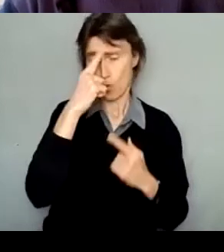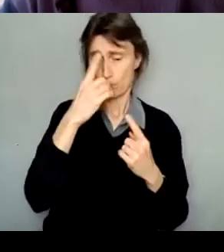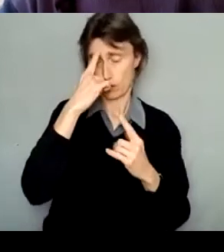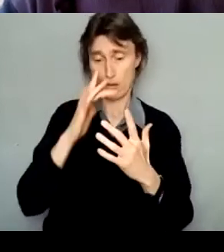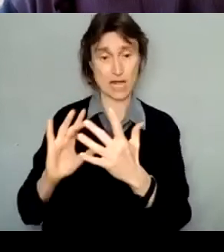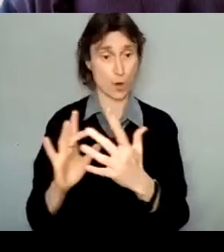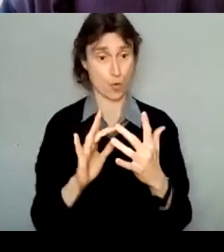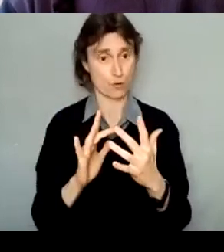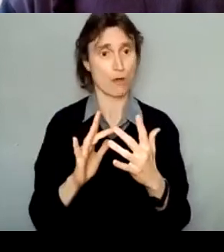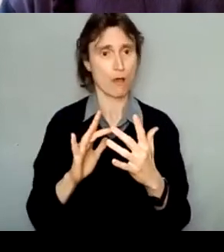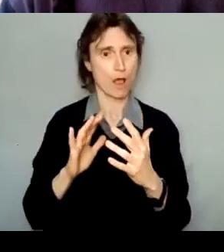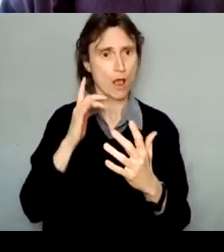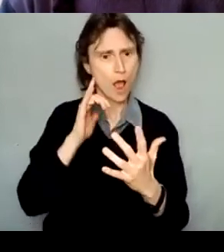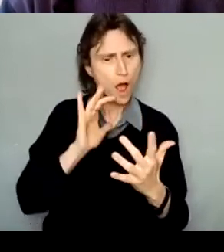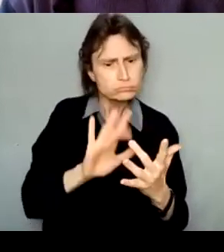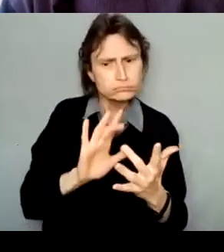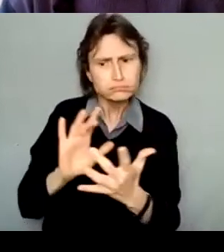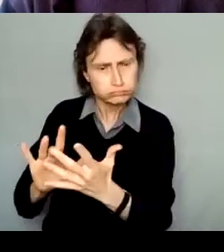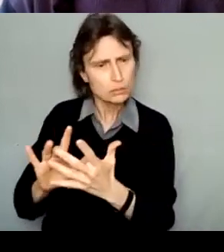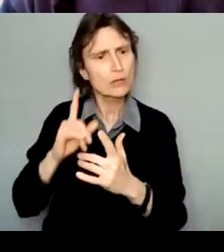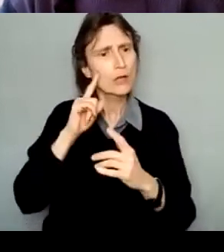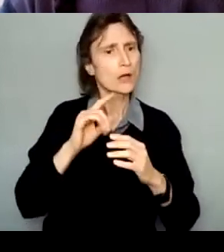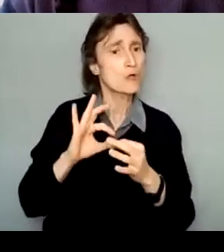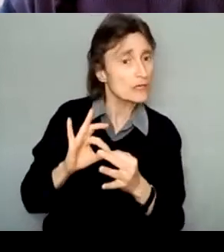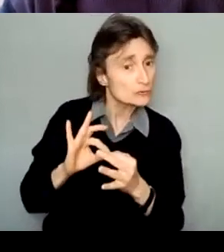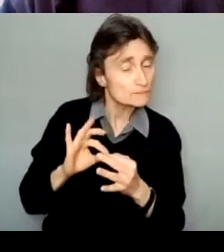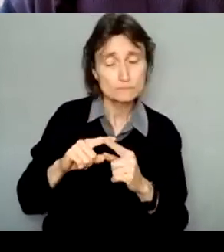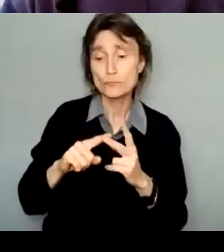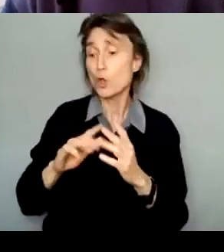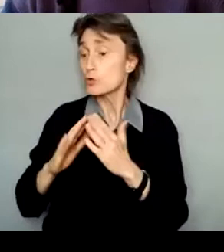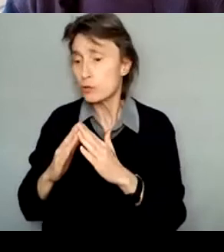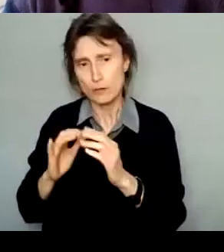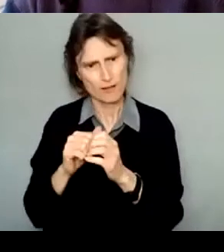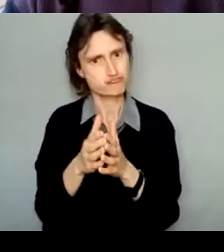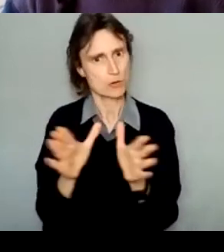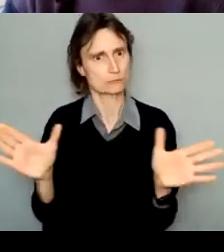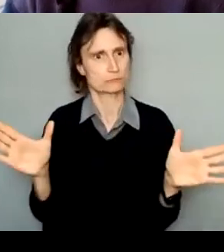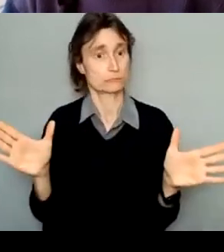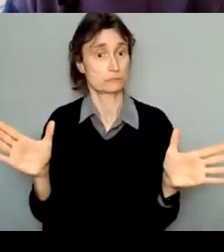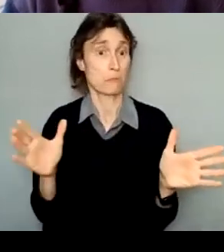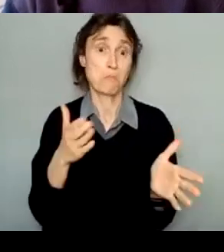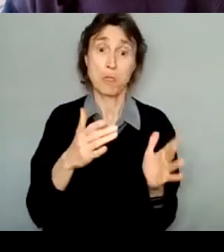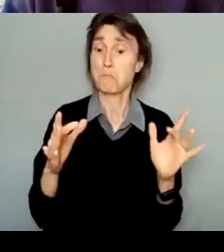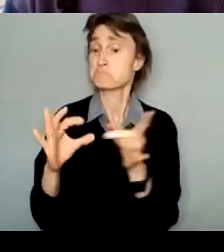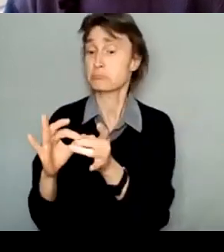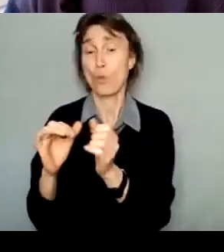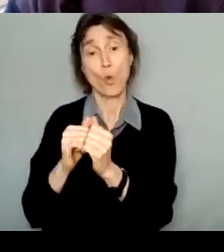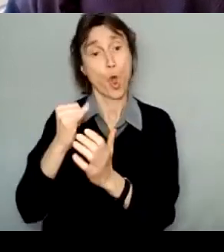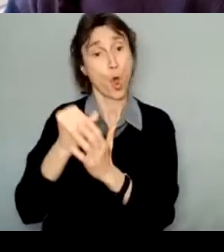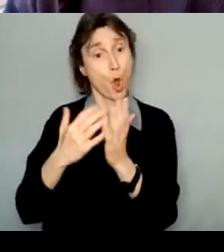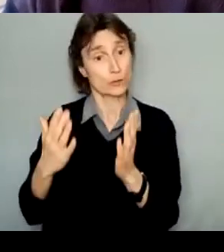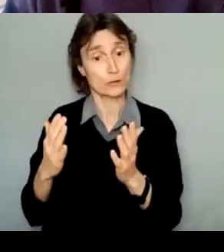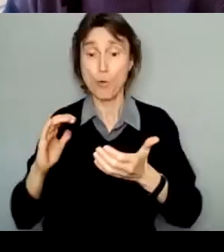relationships, remember that this is also very broad. It could include artists, collaborators, partners,